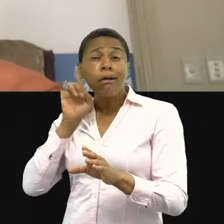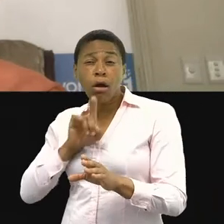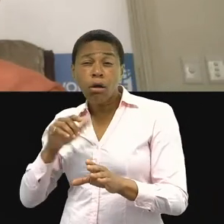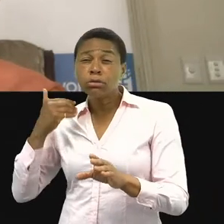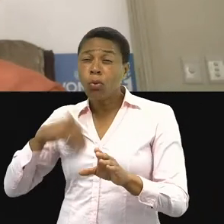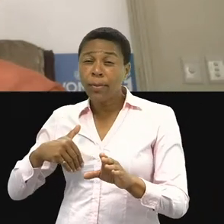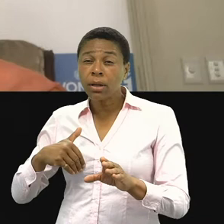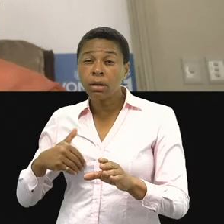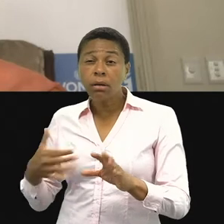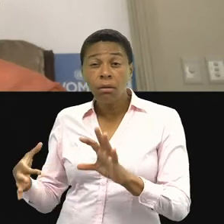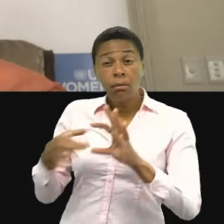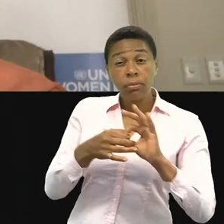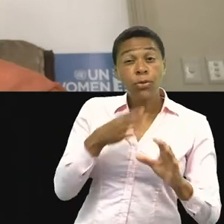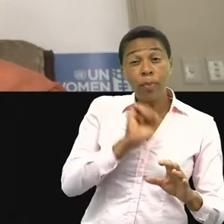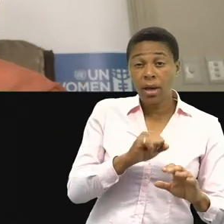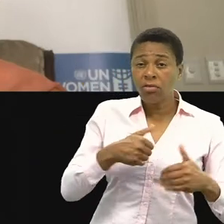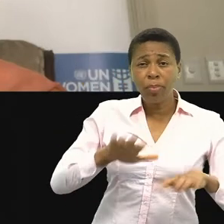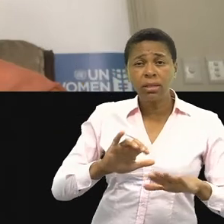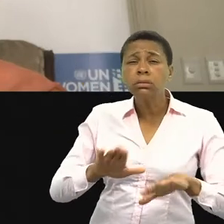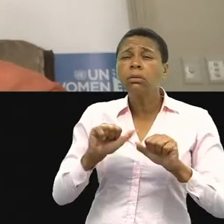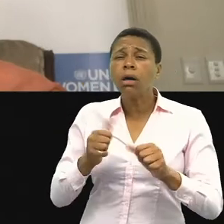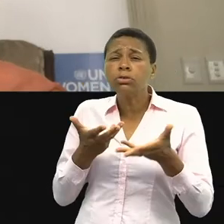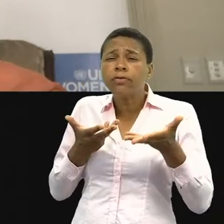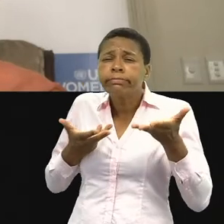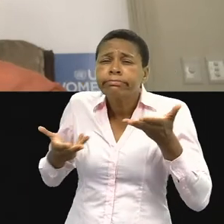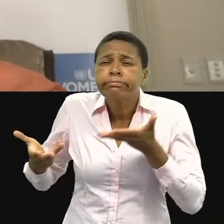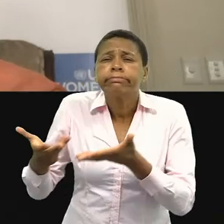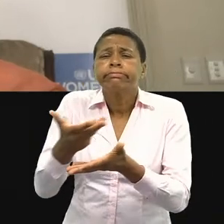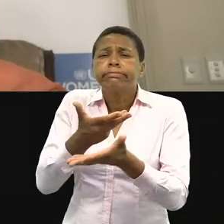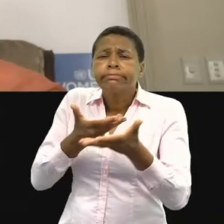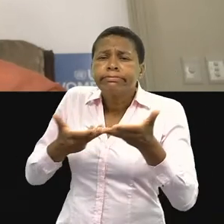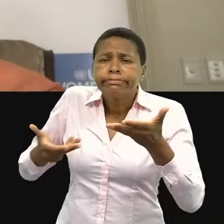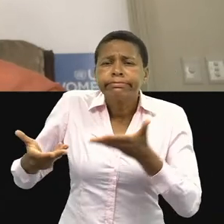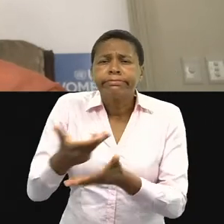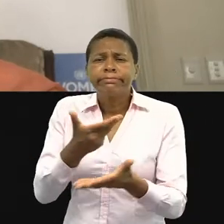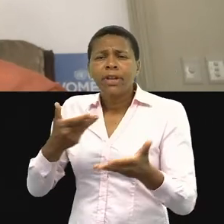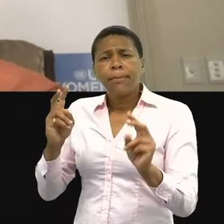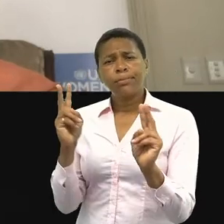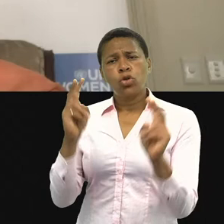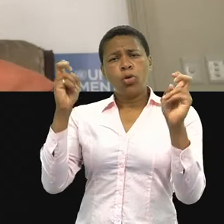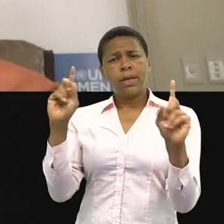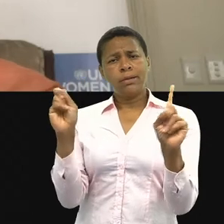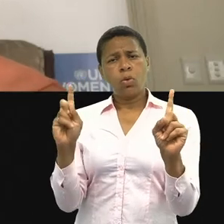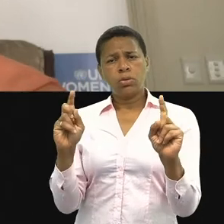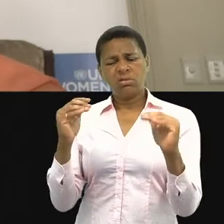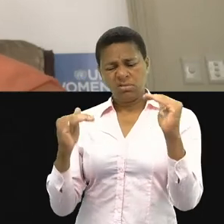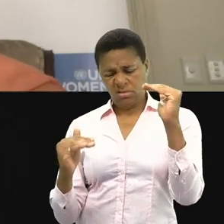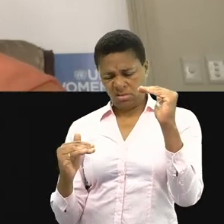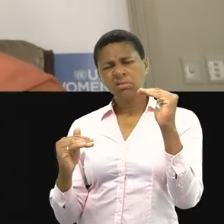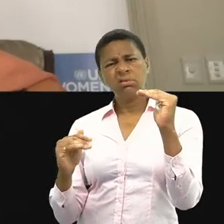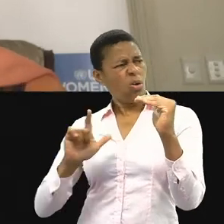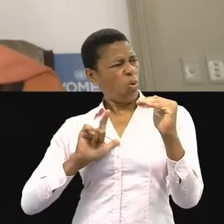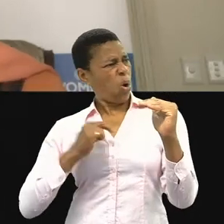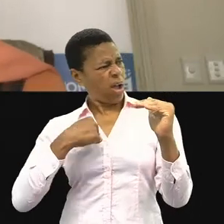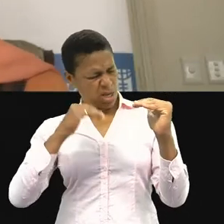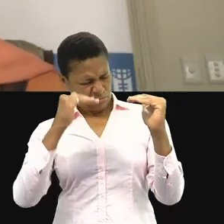conversations about the equity issue of, you know, where girls and women stand within a society that's